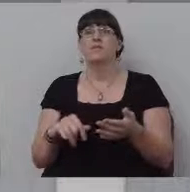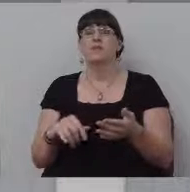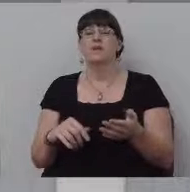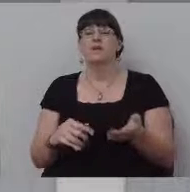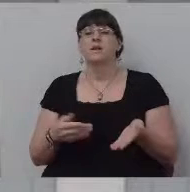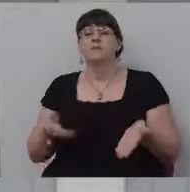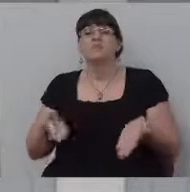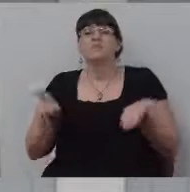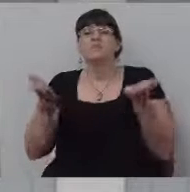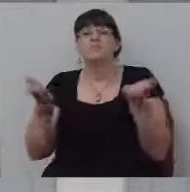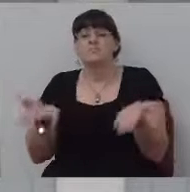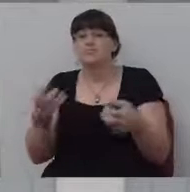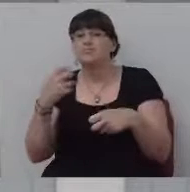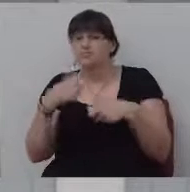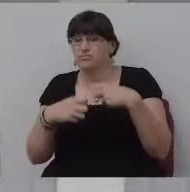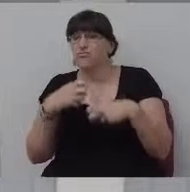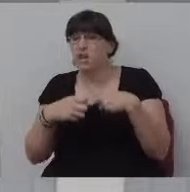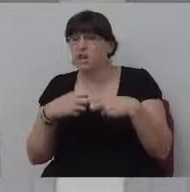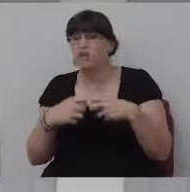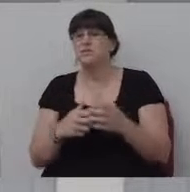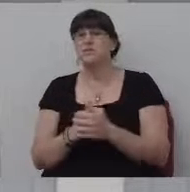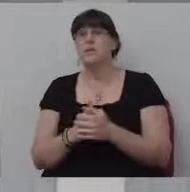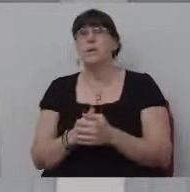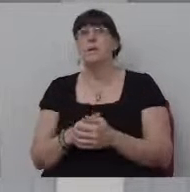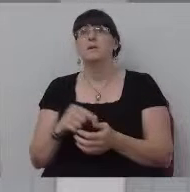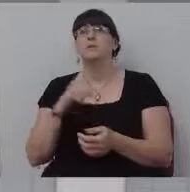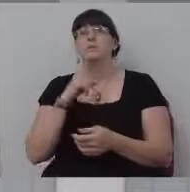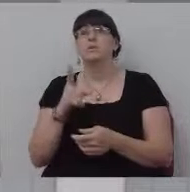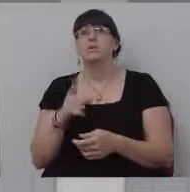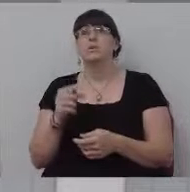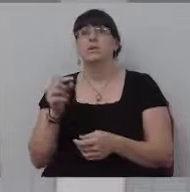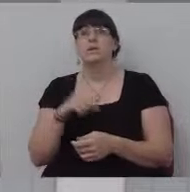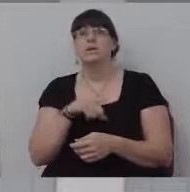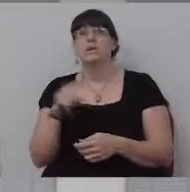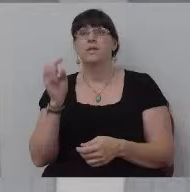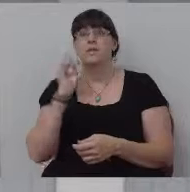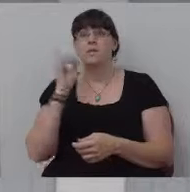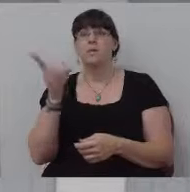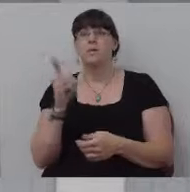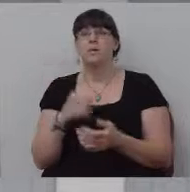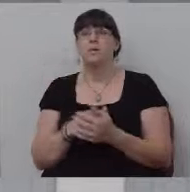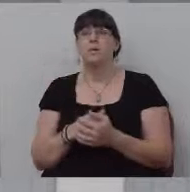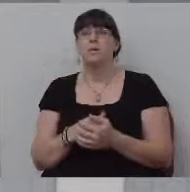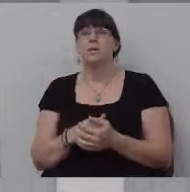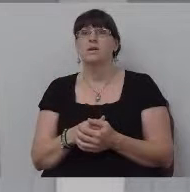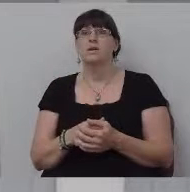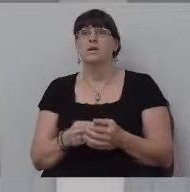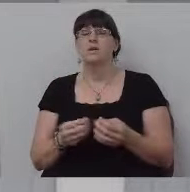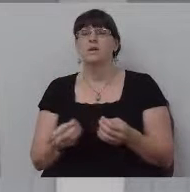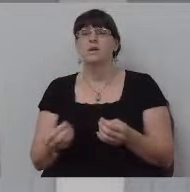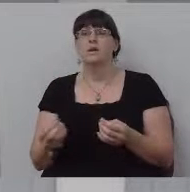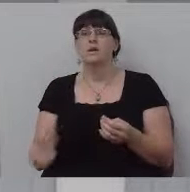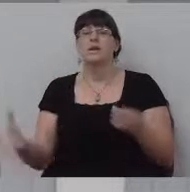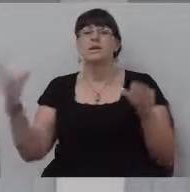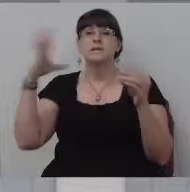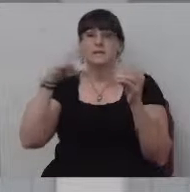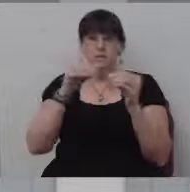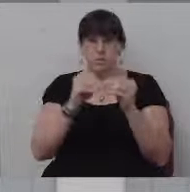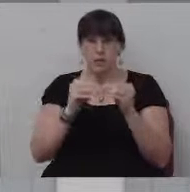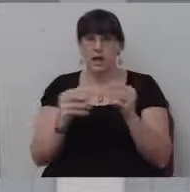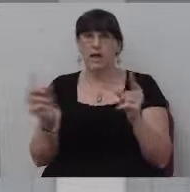presents challenges, presented challenges for them. And so they would, um, they would supply words